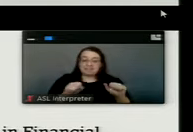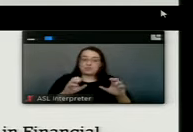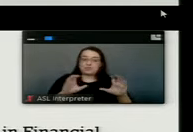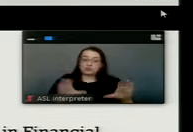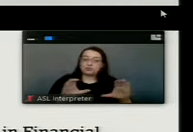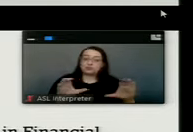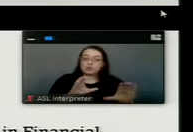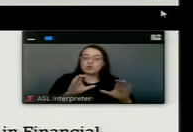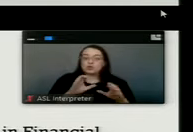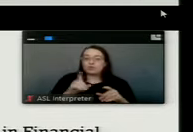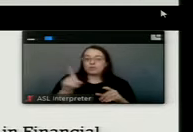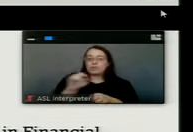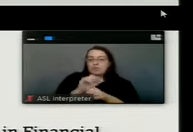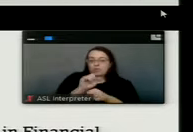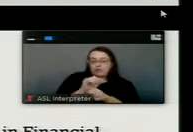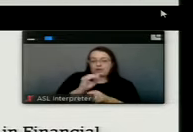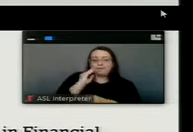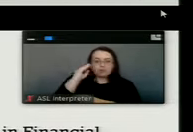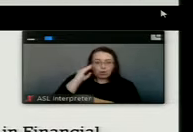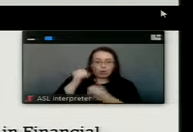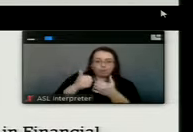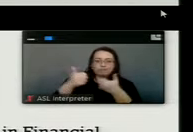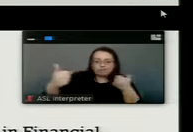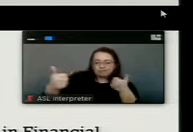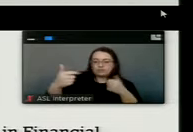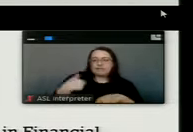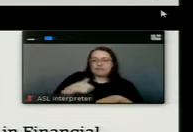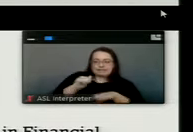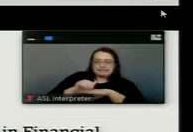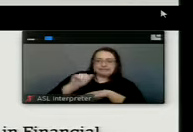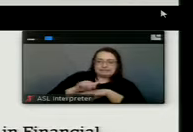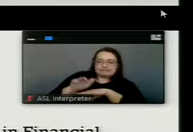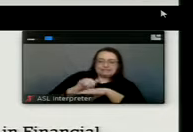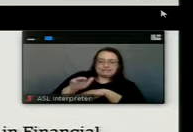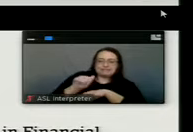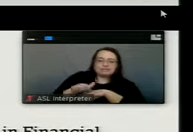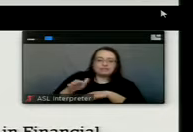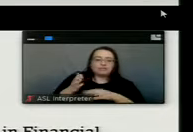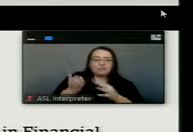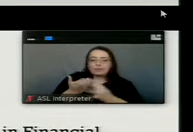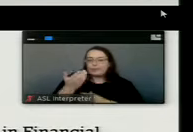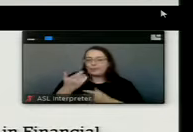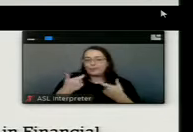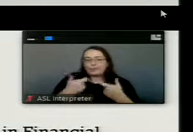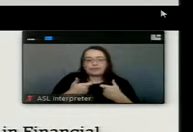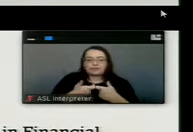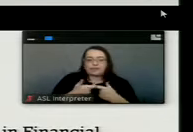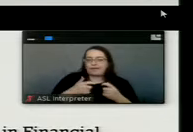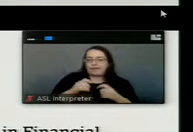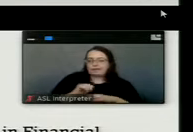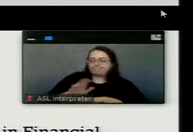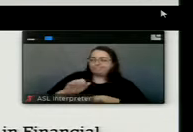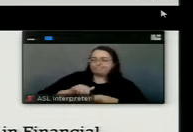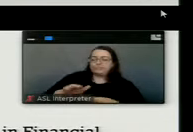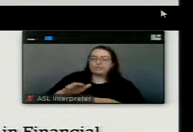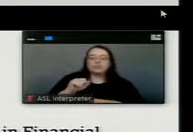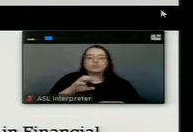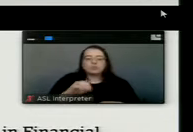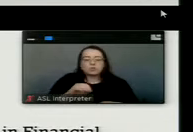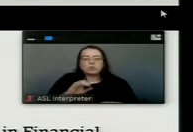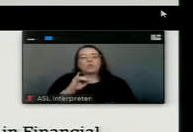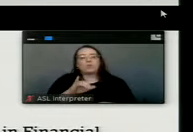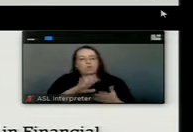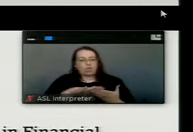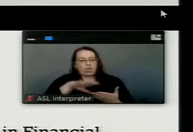them working remotely and us just sending more things through an electronic means. So, it was certainly a